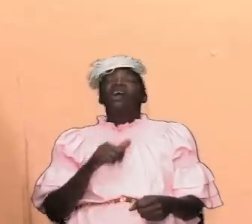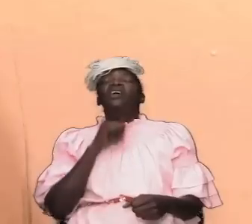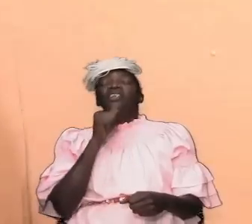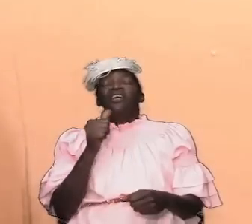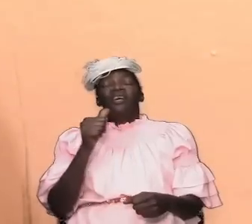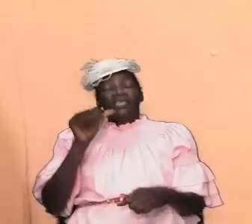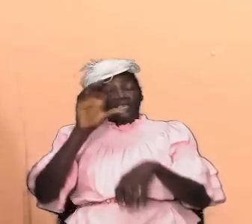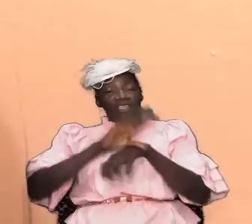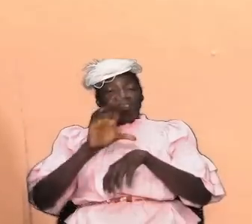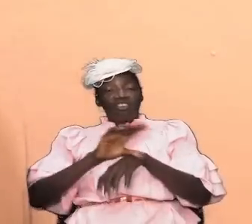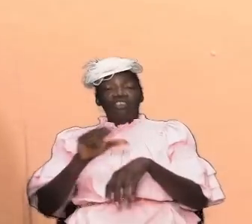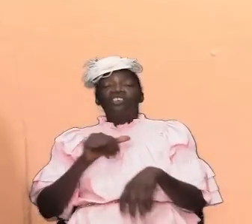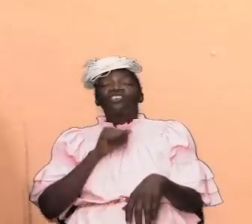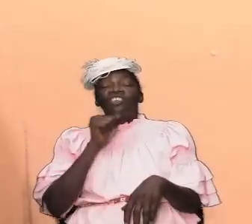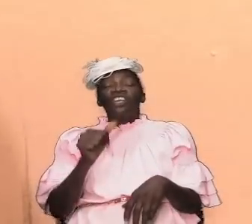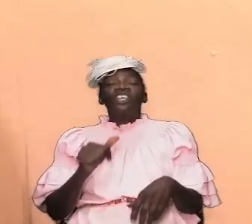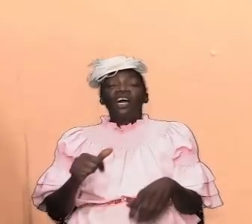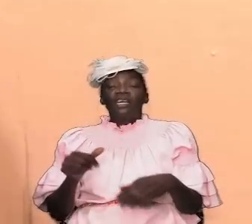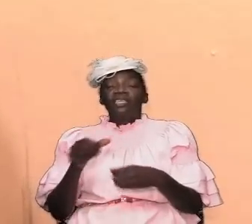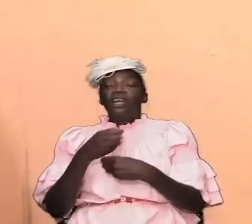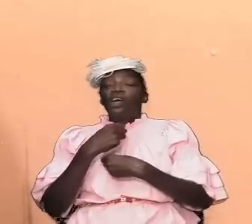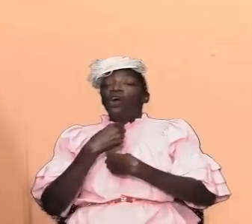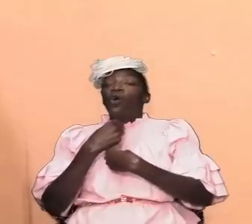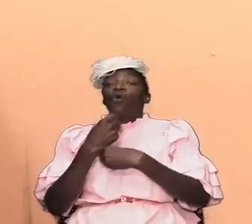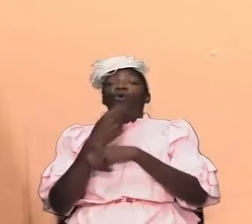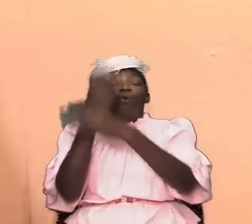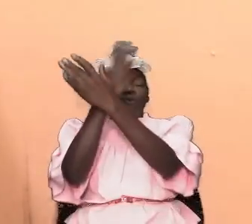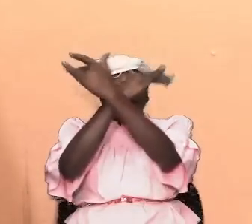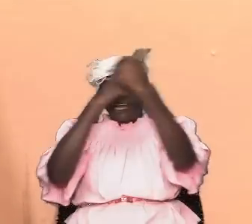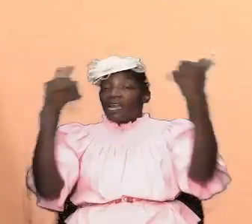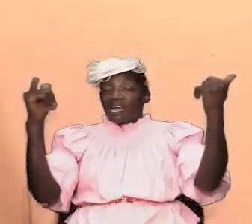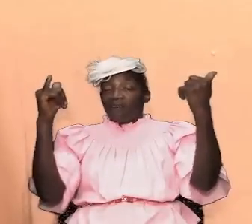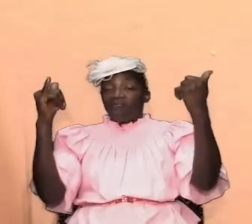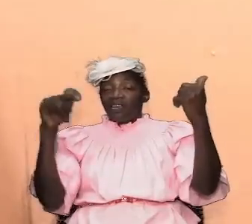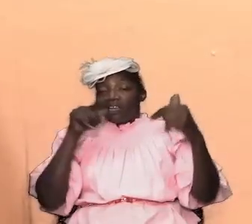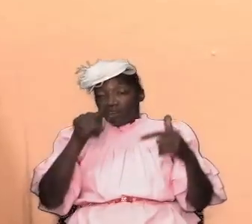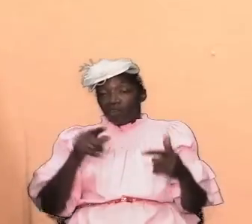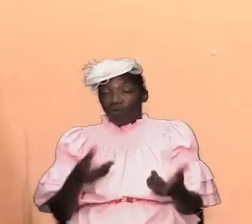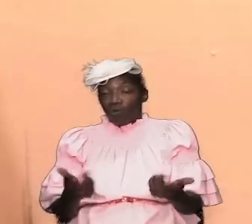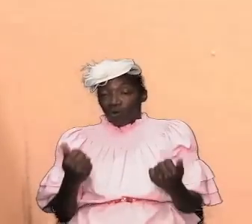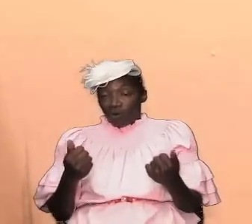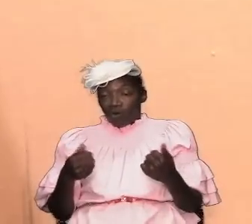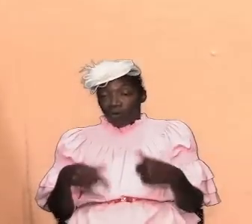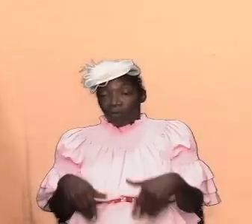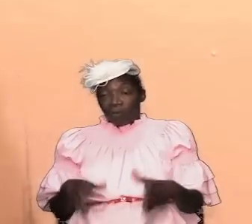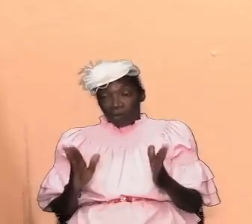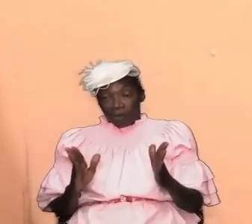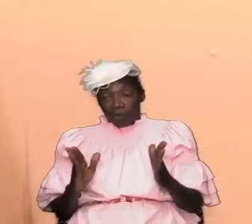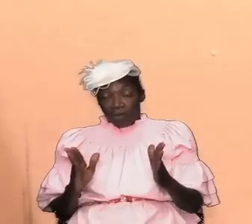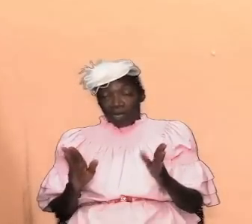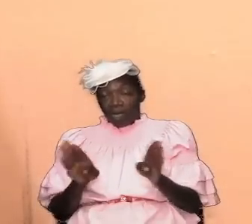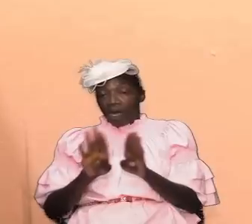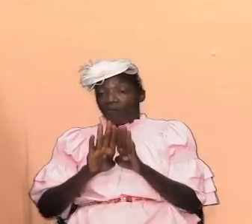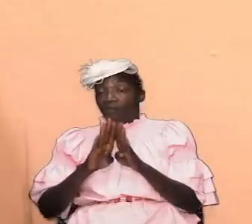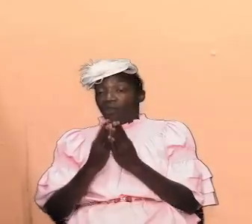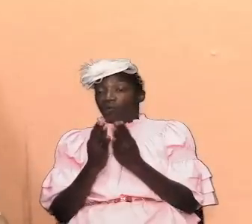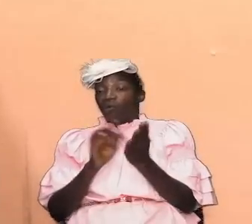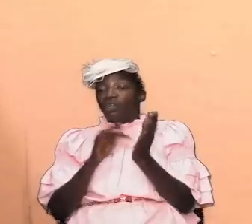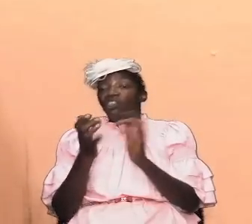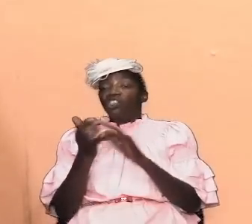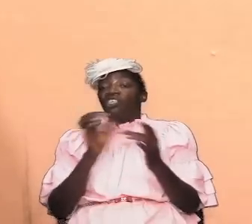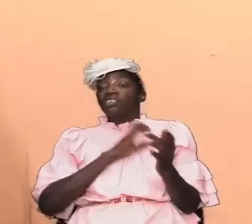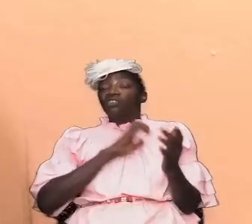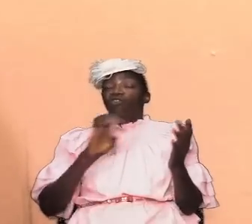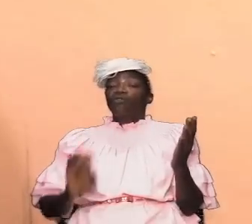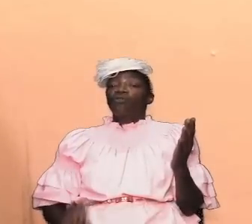will not make it into the great beyond if you have not come by way of the door of jesus